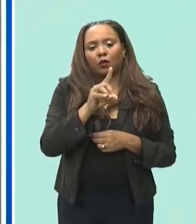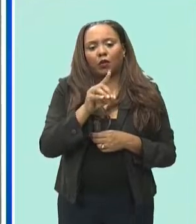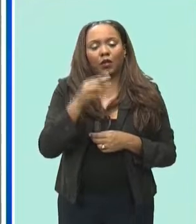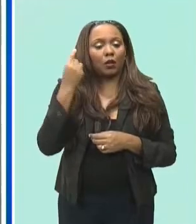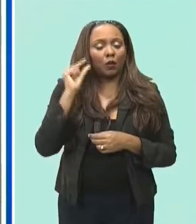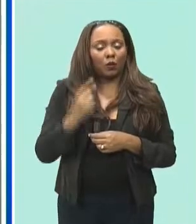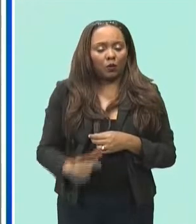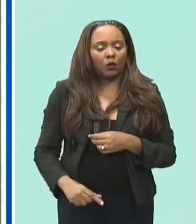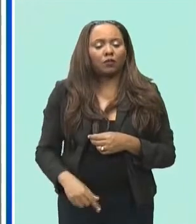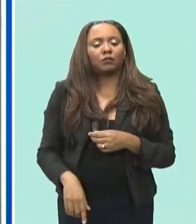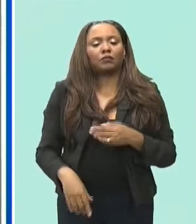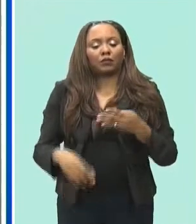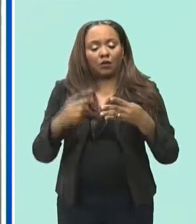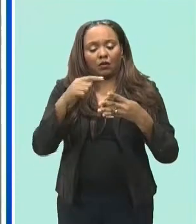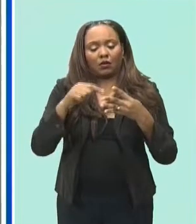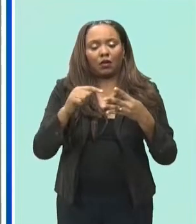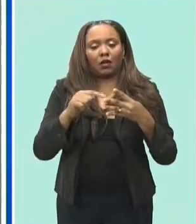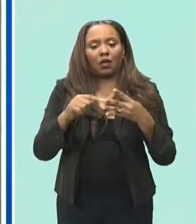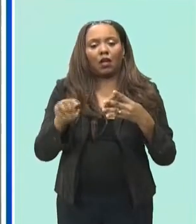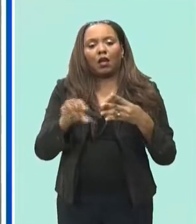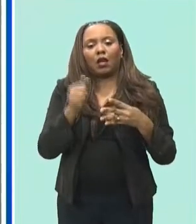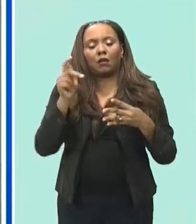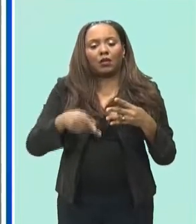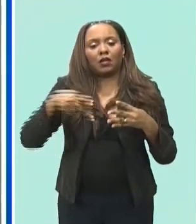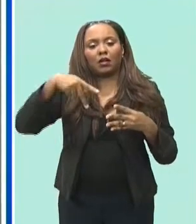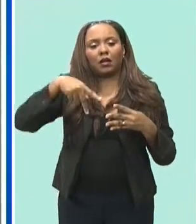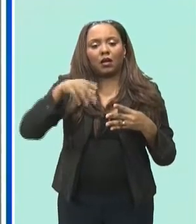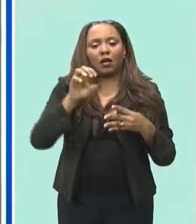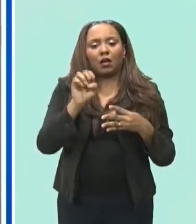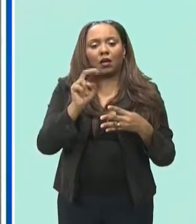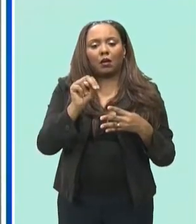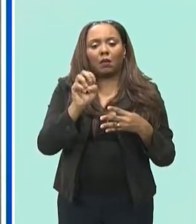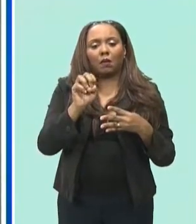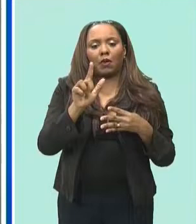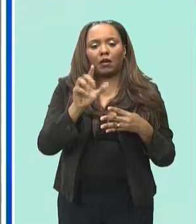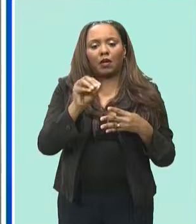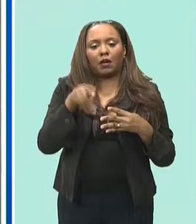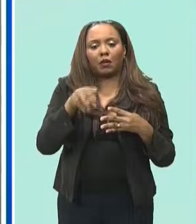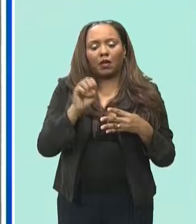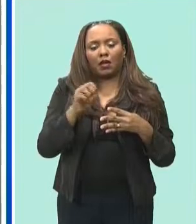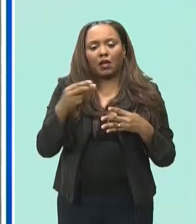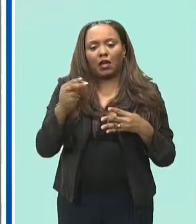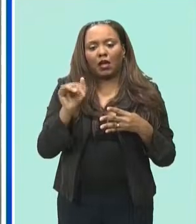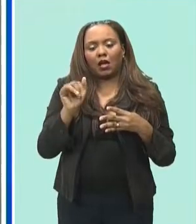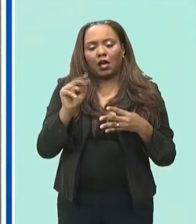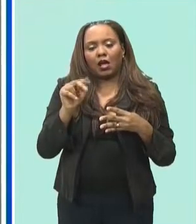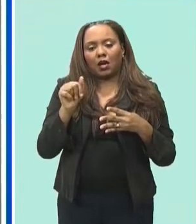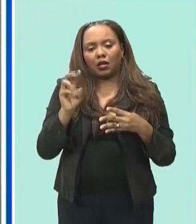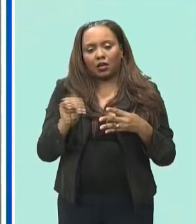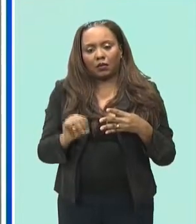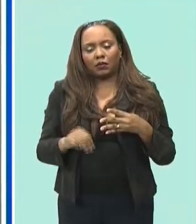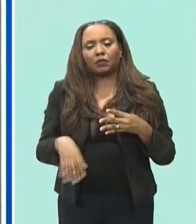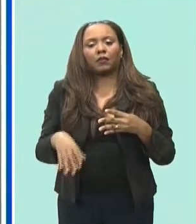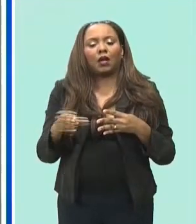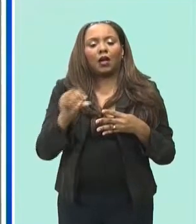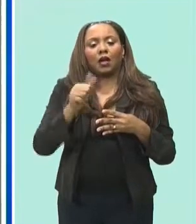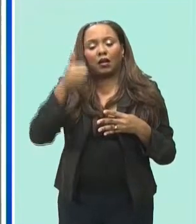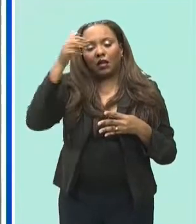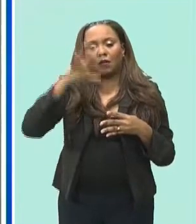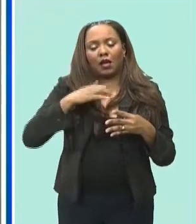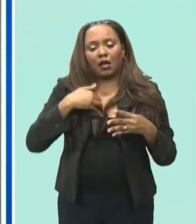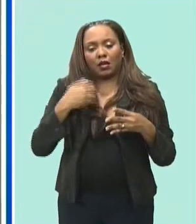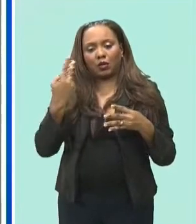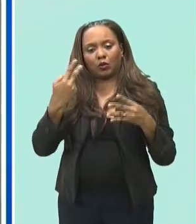made by penny heinem penelope heinem well-known filmmaker and klish giddens had two films selected the